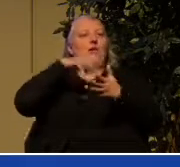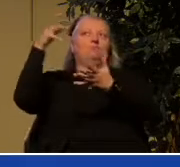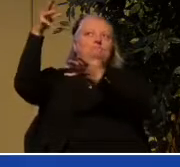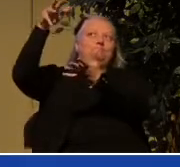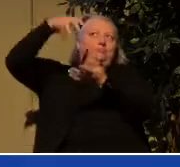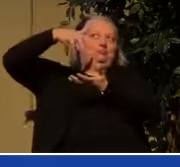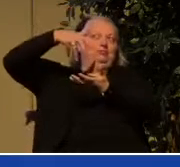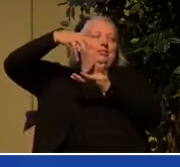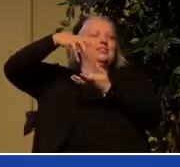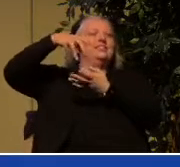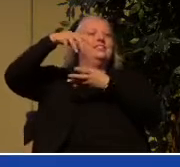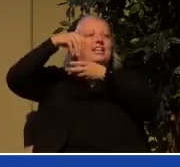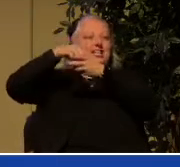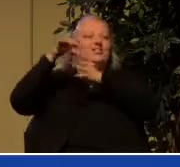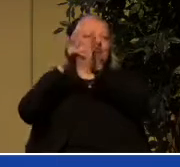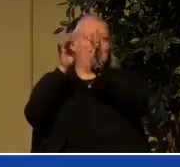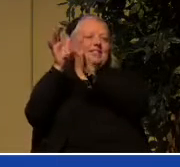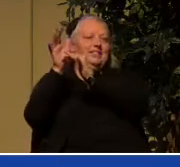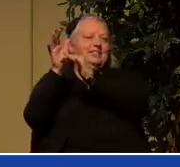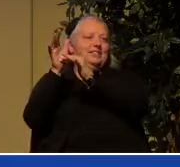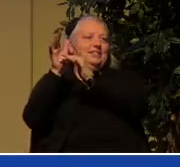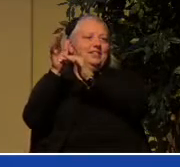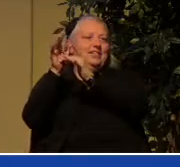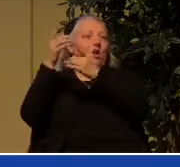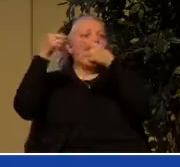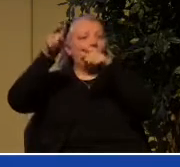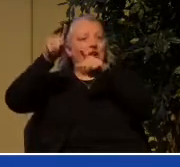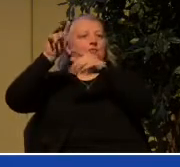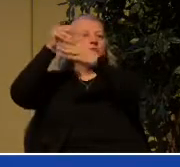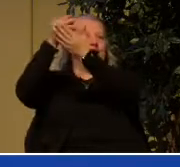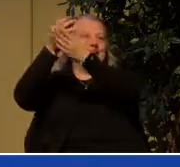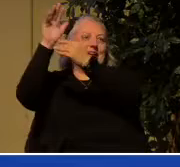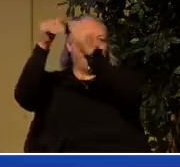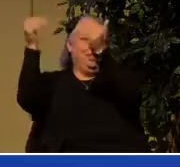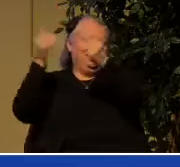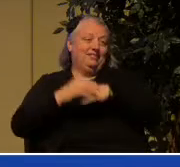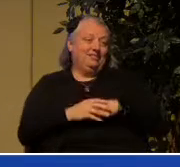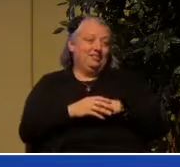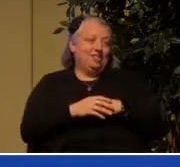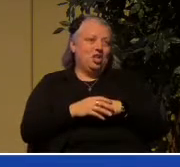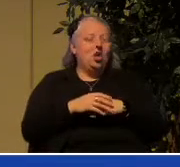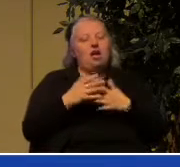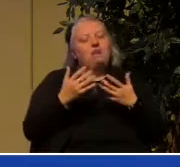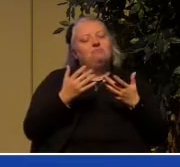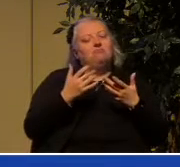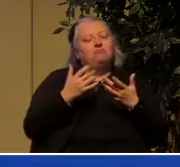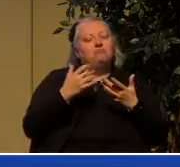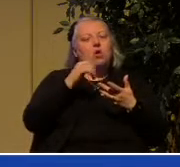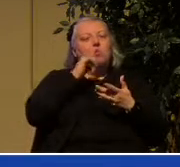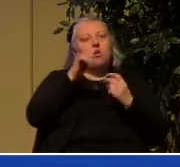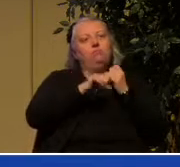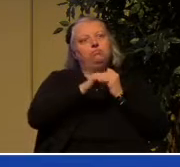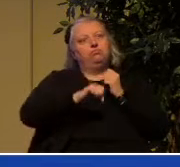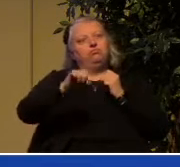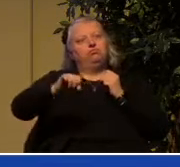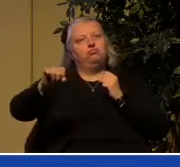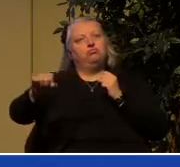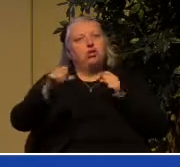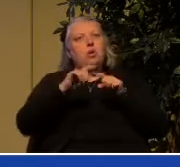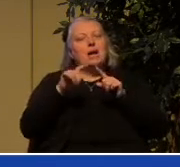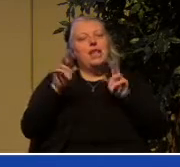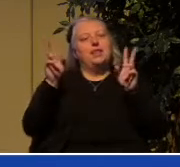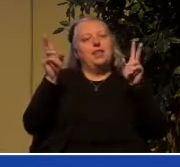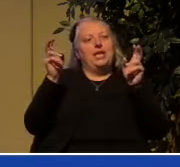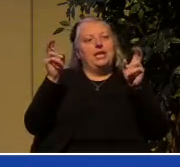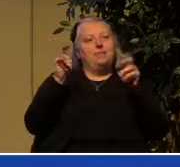in Christ Jesus our Lord. Now, don't want to unduly belabor this point, but the theme of inheritance